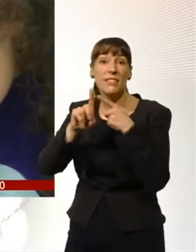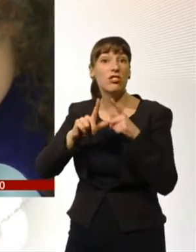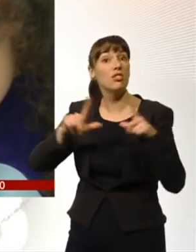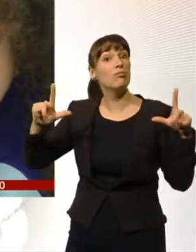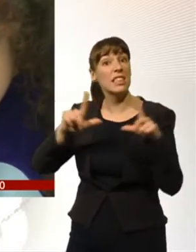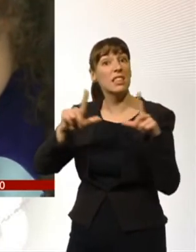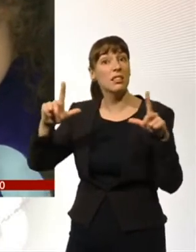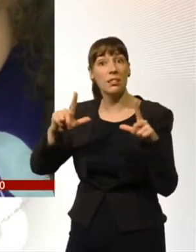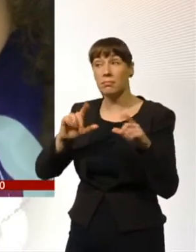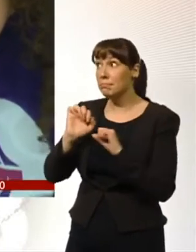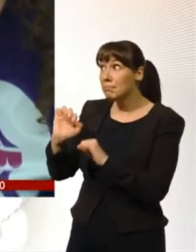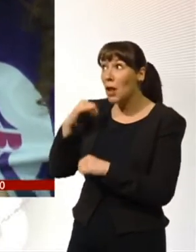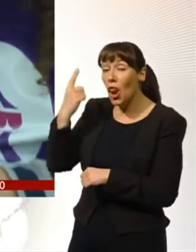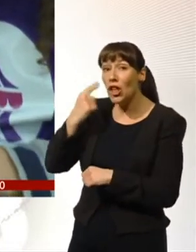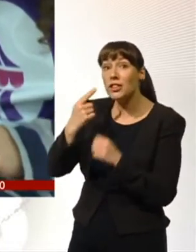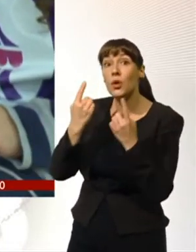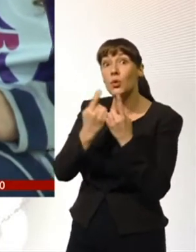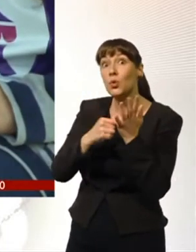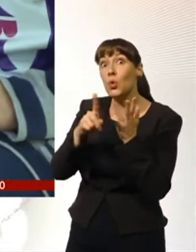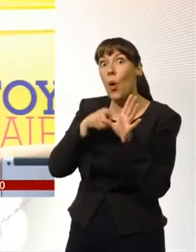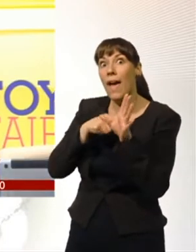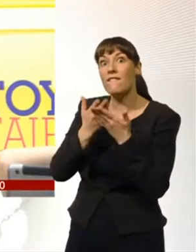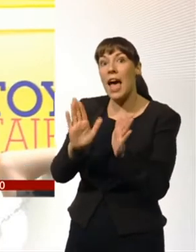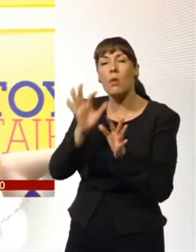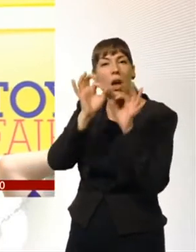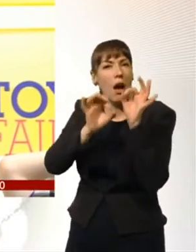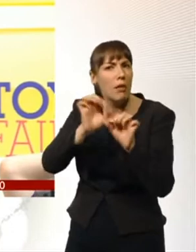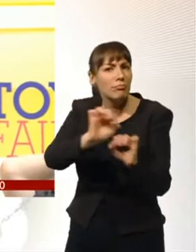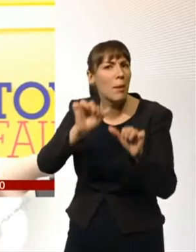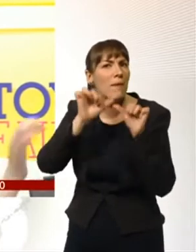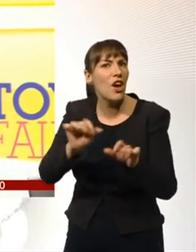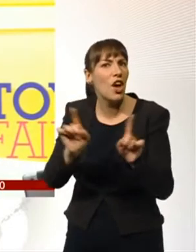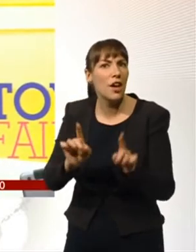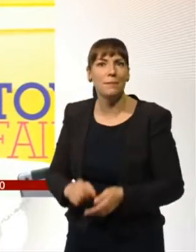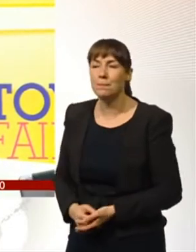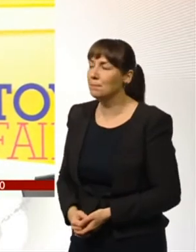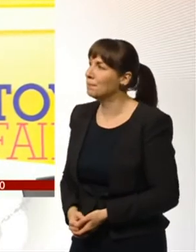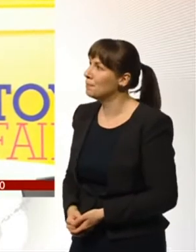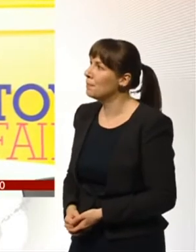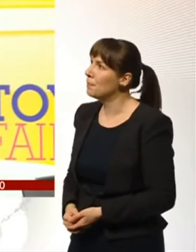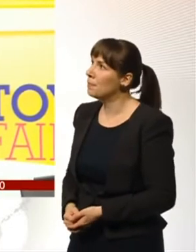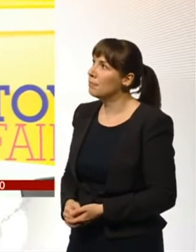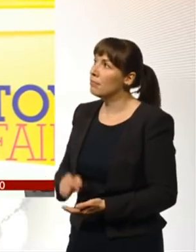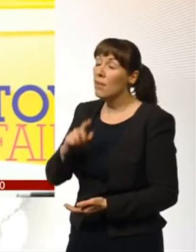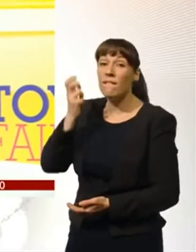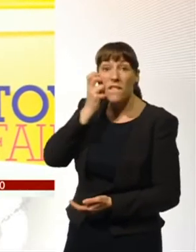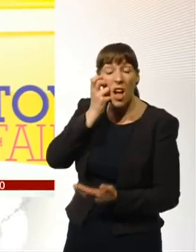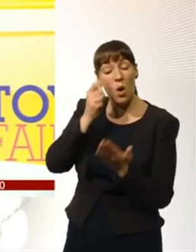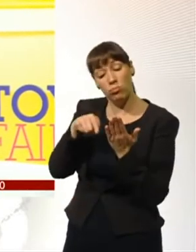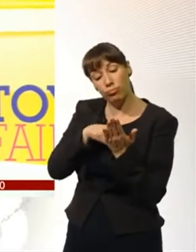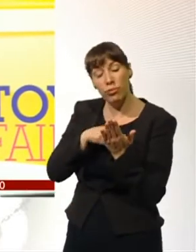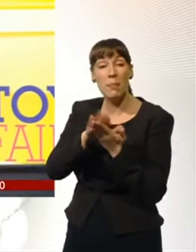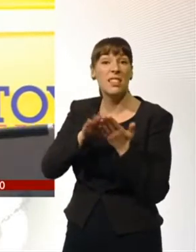London Toy Fair what they preferred. When you're on your phone you can text and you can get in contact with your friends and